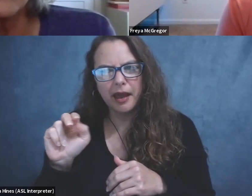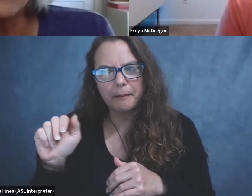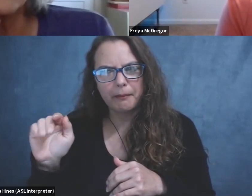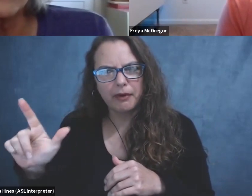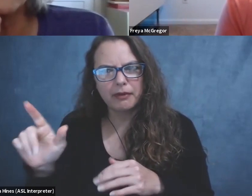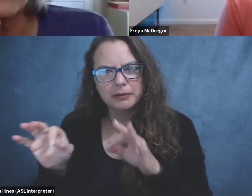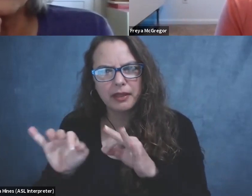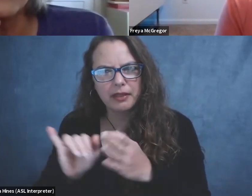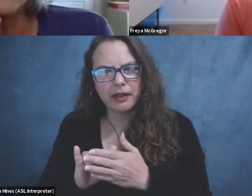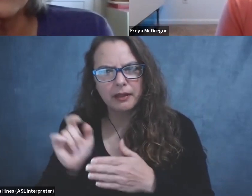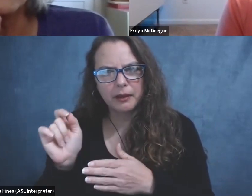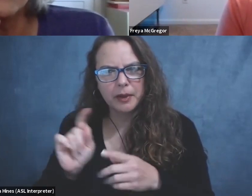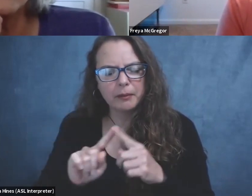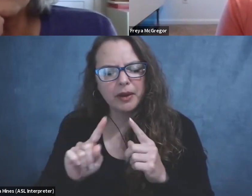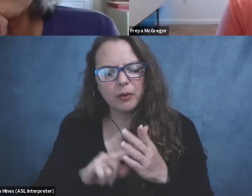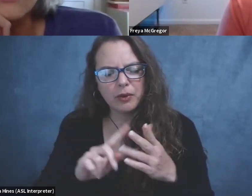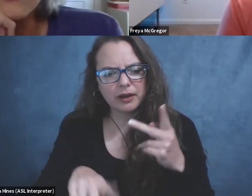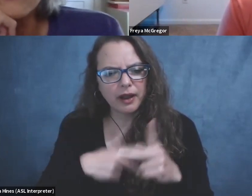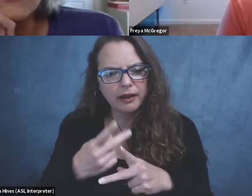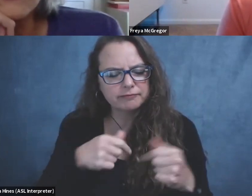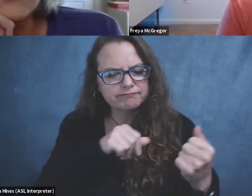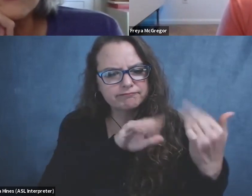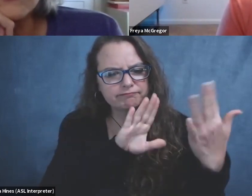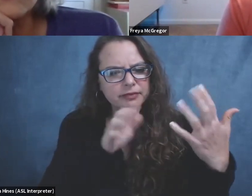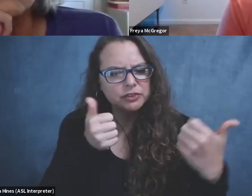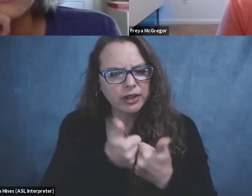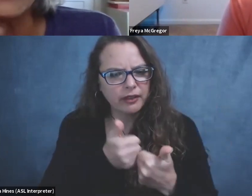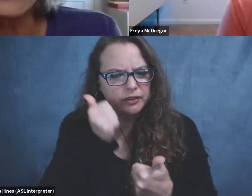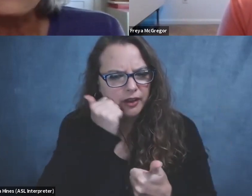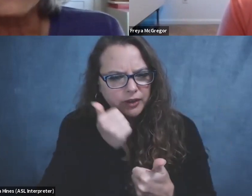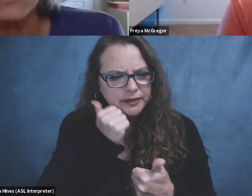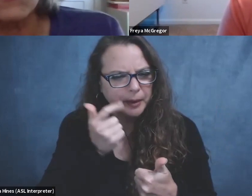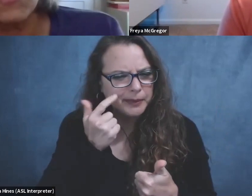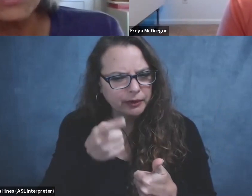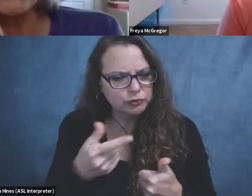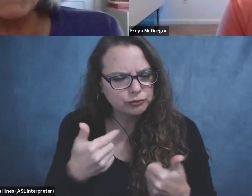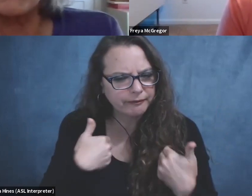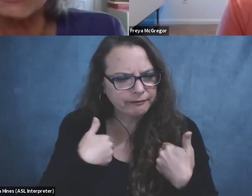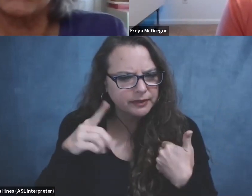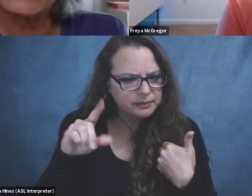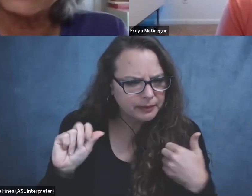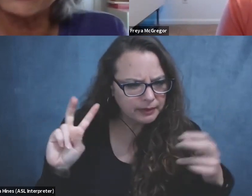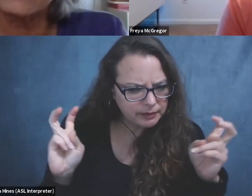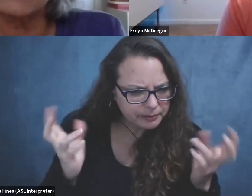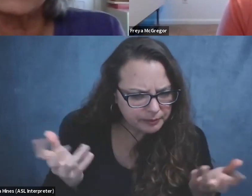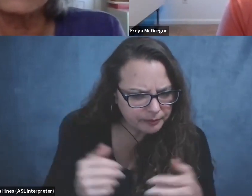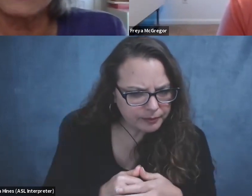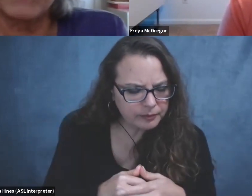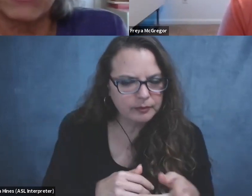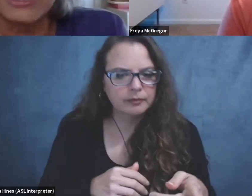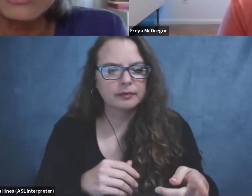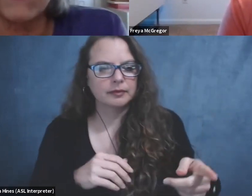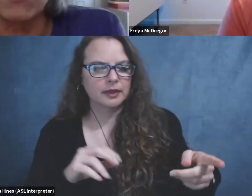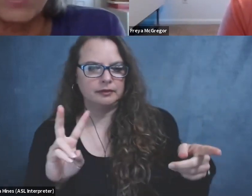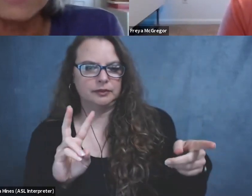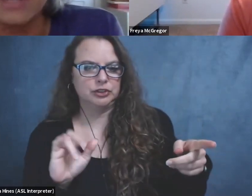challenging for you in your everyday life because of, because of your disability? Right. So, um, I'm a paraplegic. That means